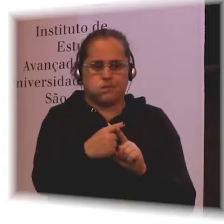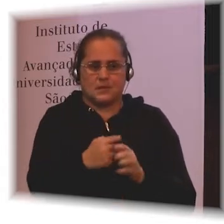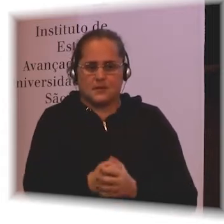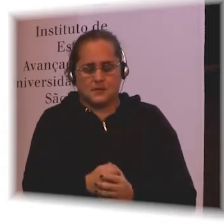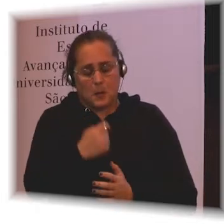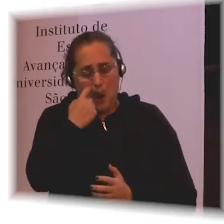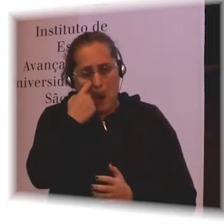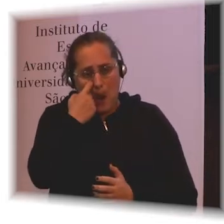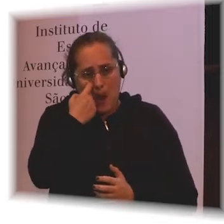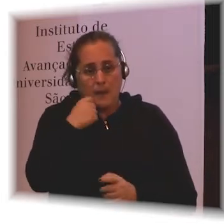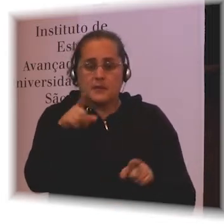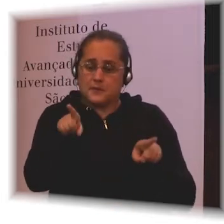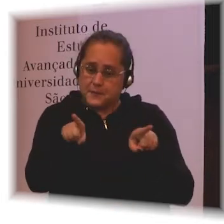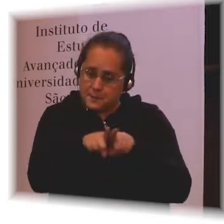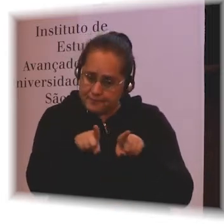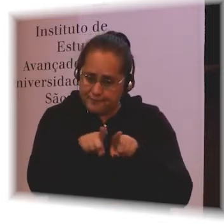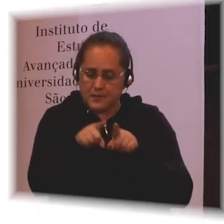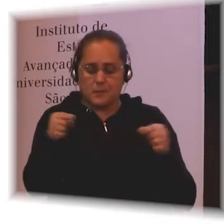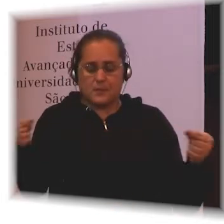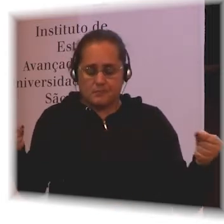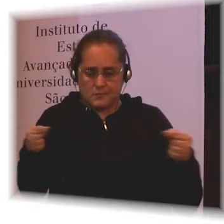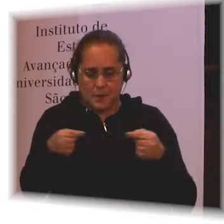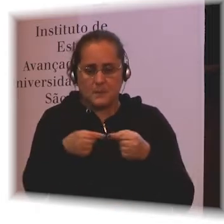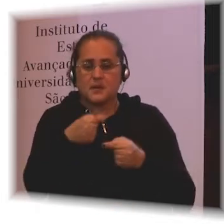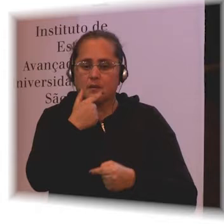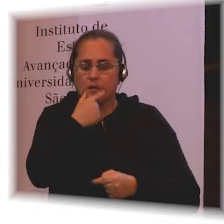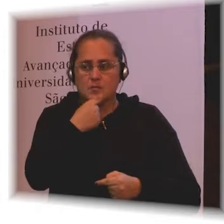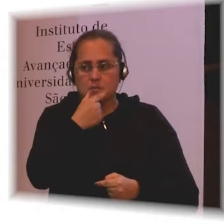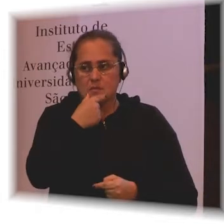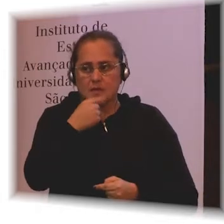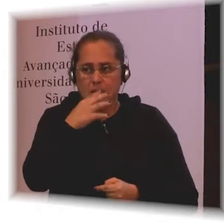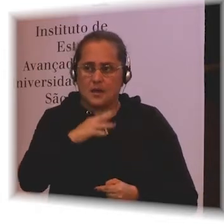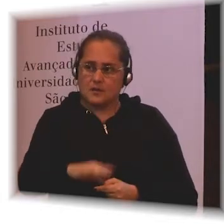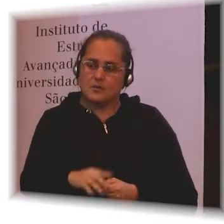true in boys. So here's Brazil, 15 times less likely to go to school.